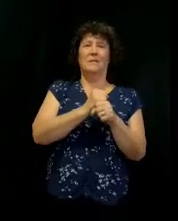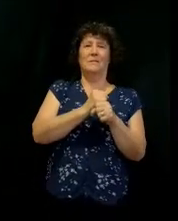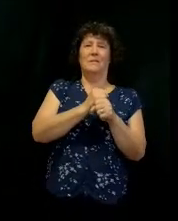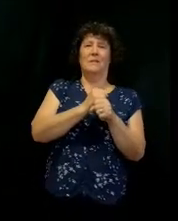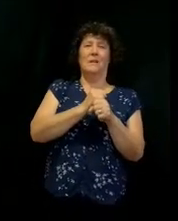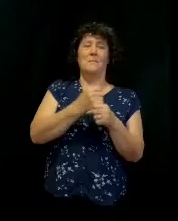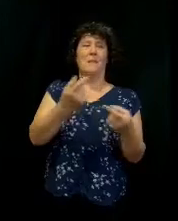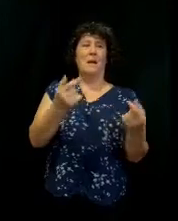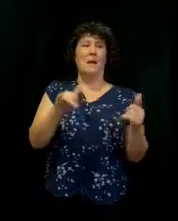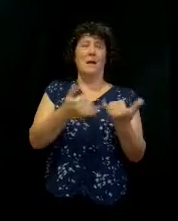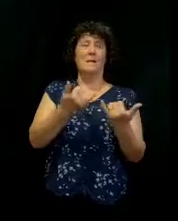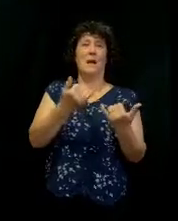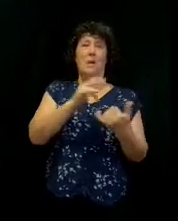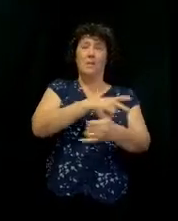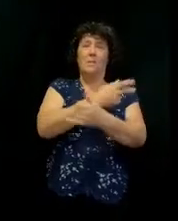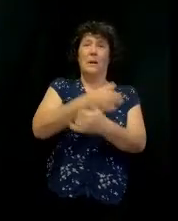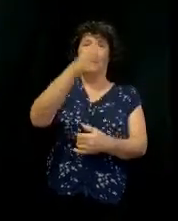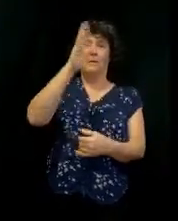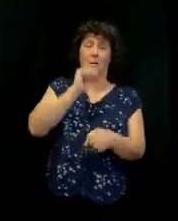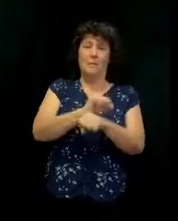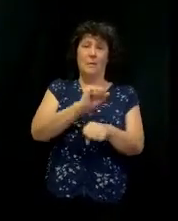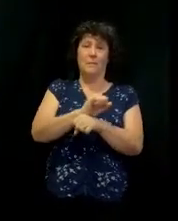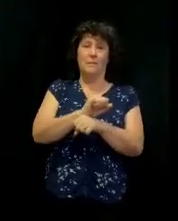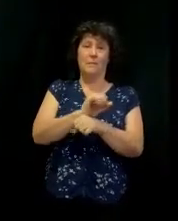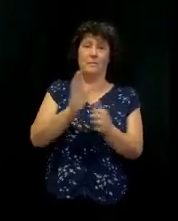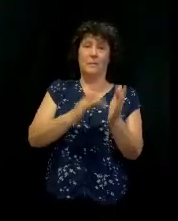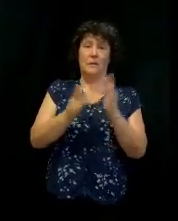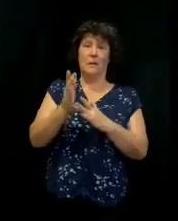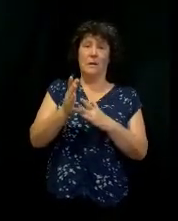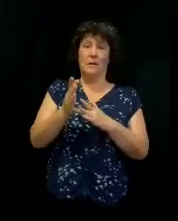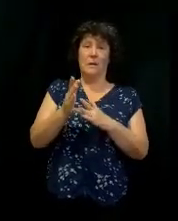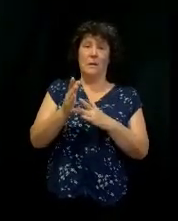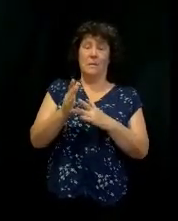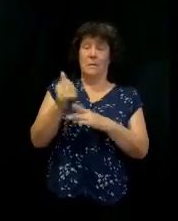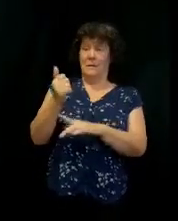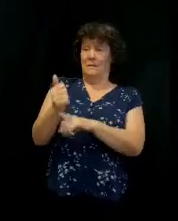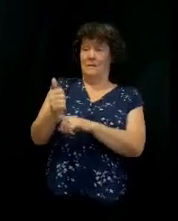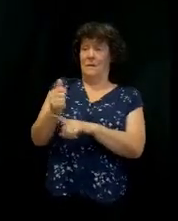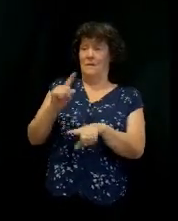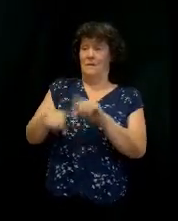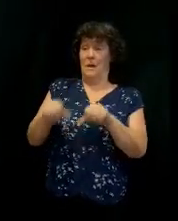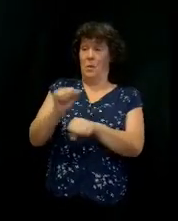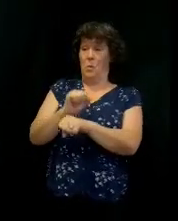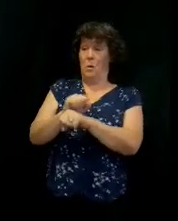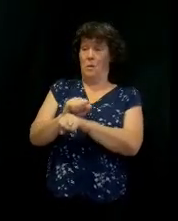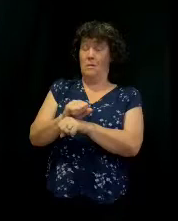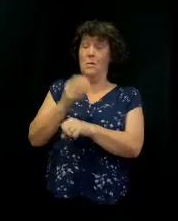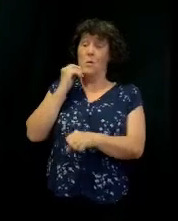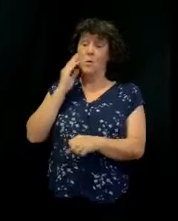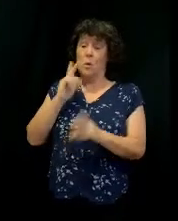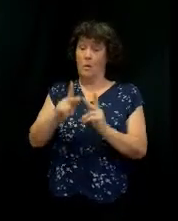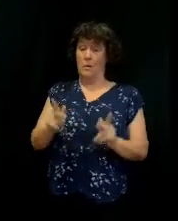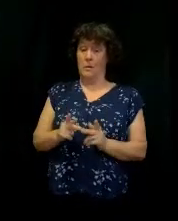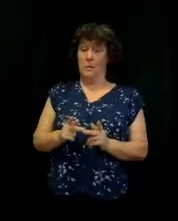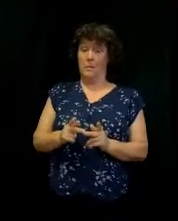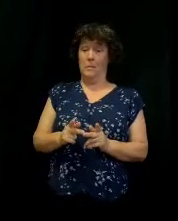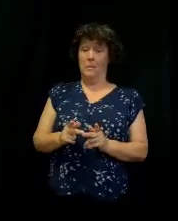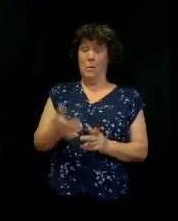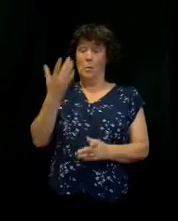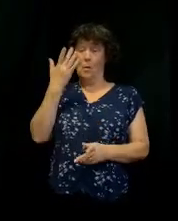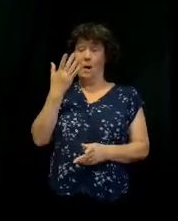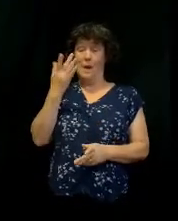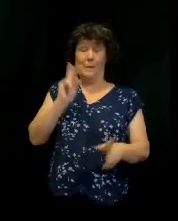of the power of God. The Bible says this about Jesus. Jesus couldn't do very many mighty works in his own hometown because of their unbelief.